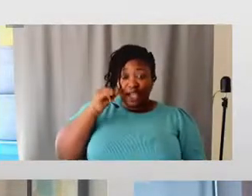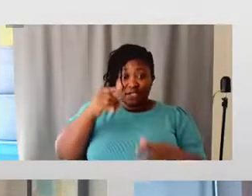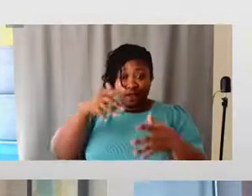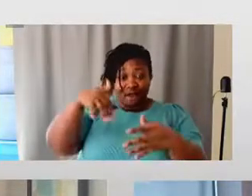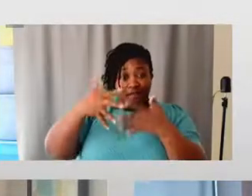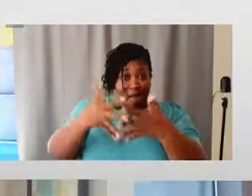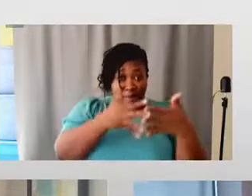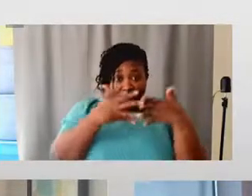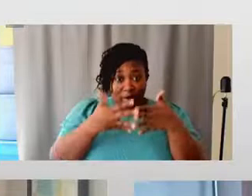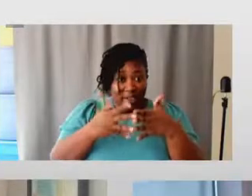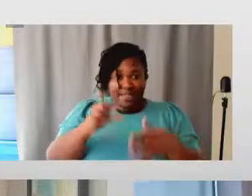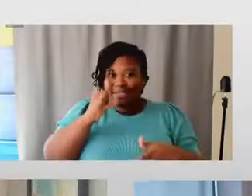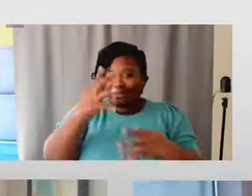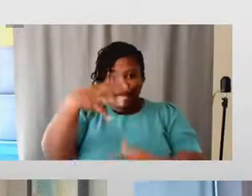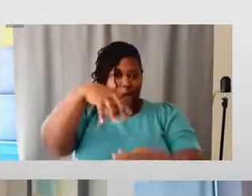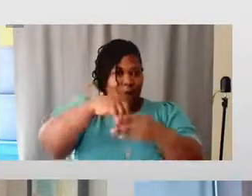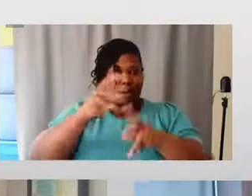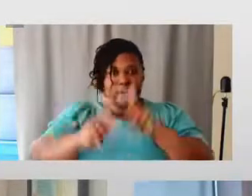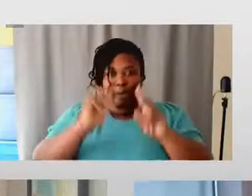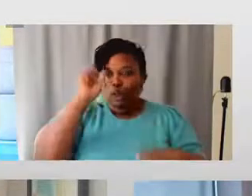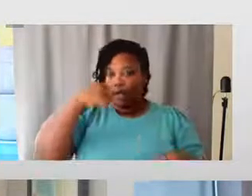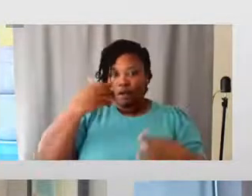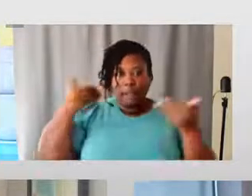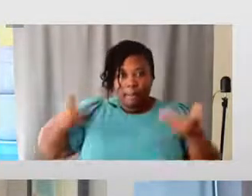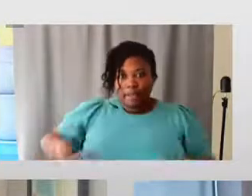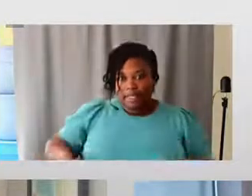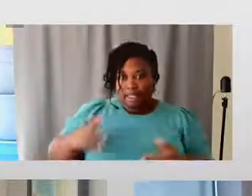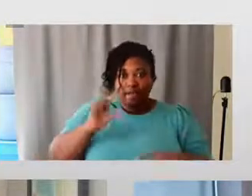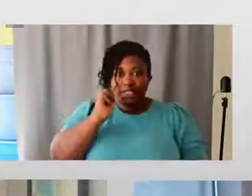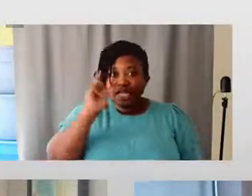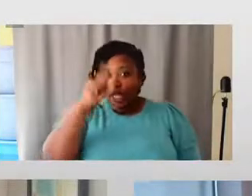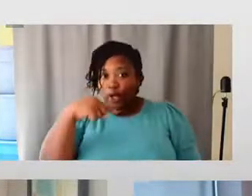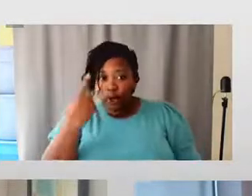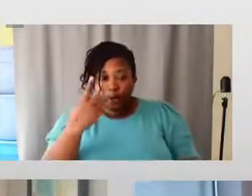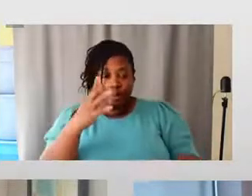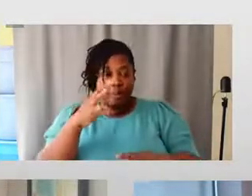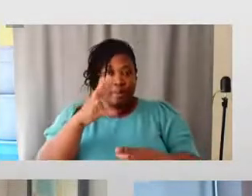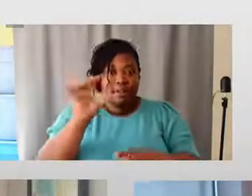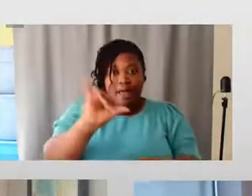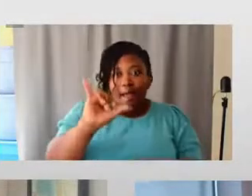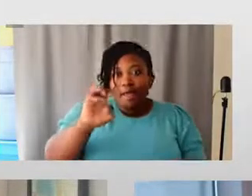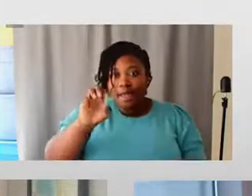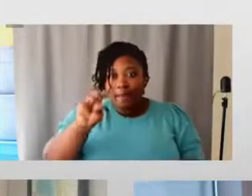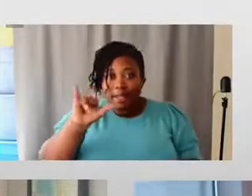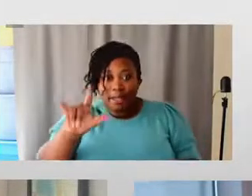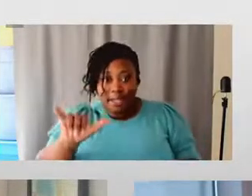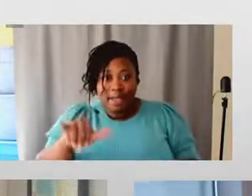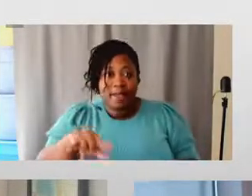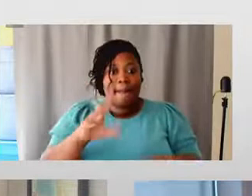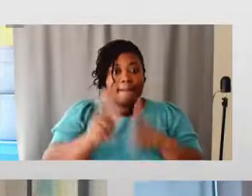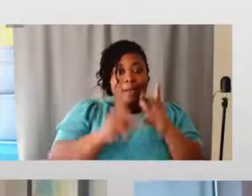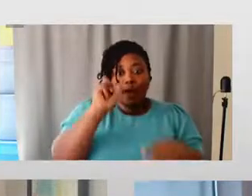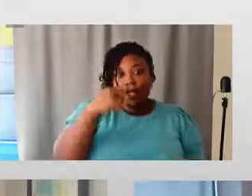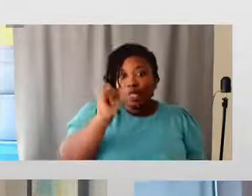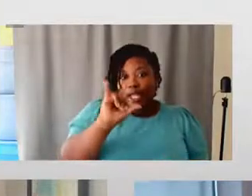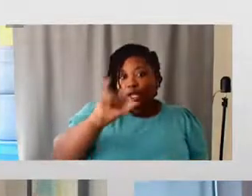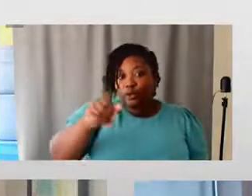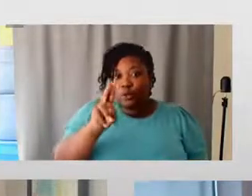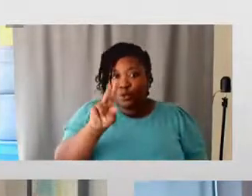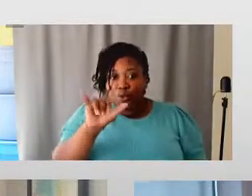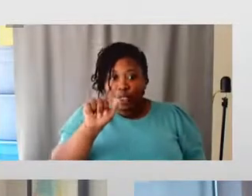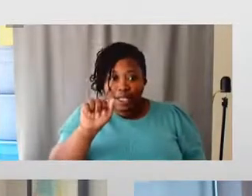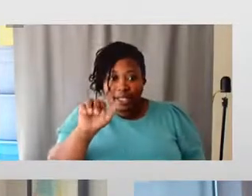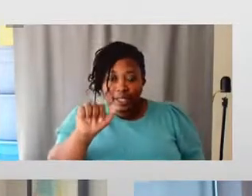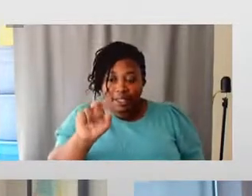people that looked like me, did not include people that looked like Emily, did not include people that looked like Julian. And there are many of us that